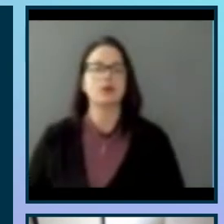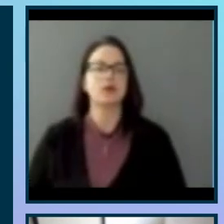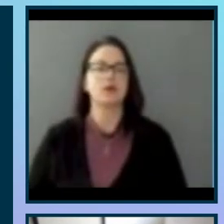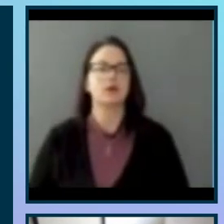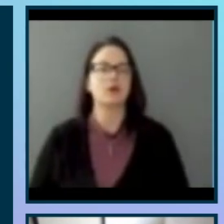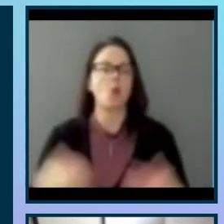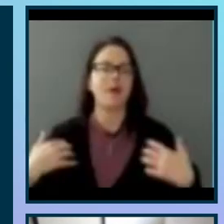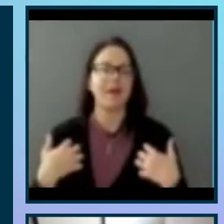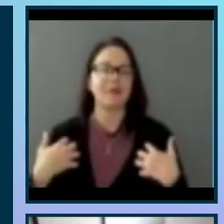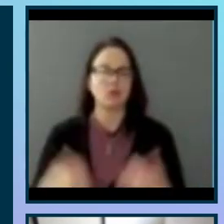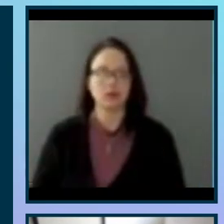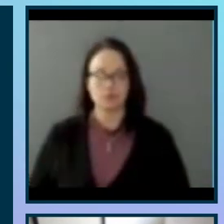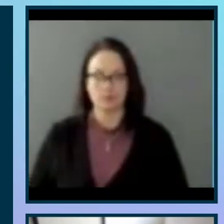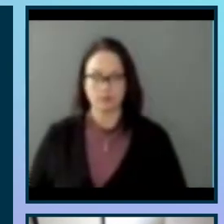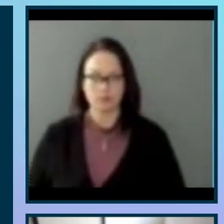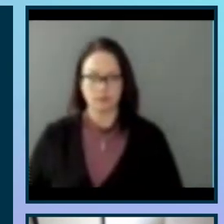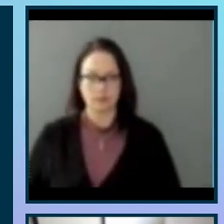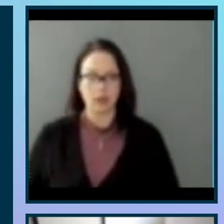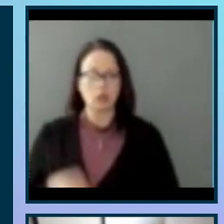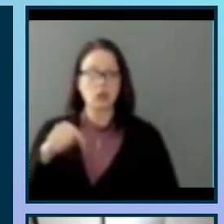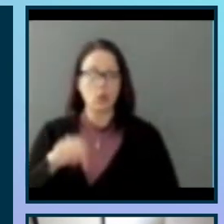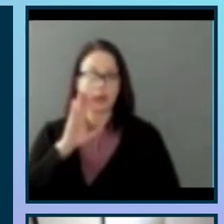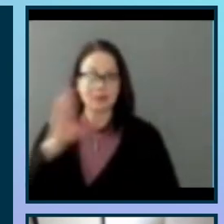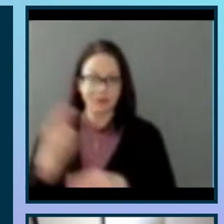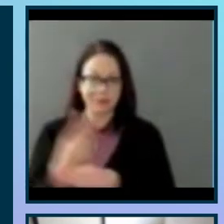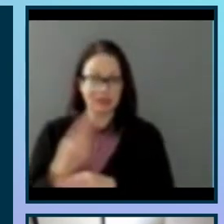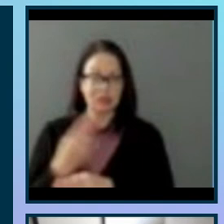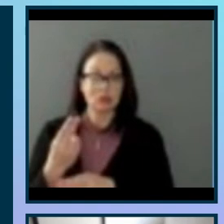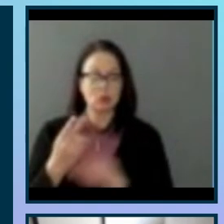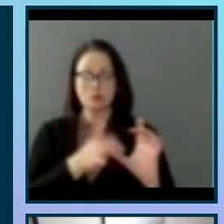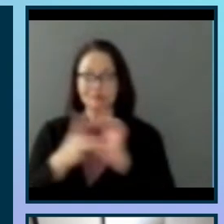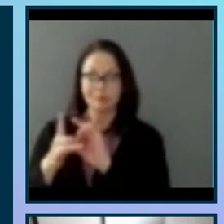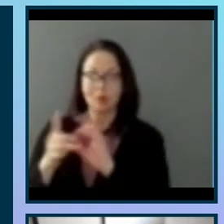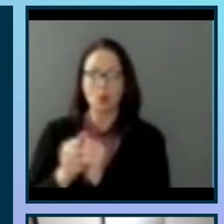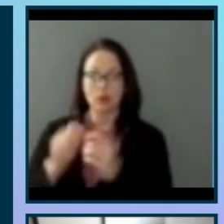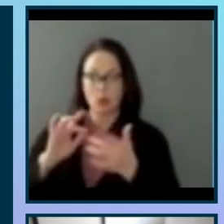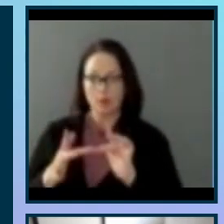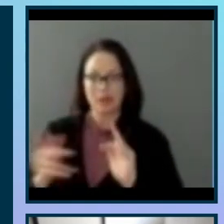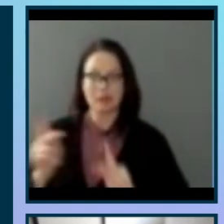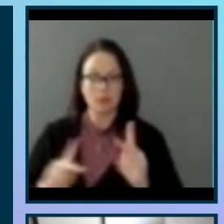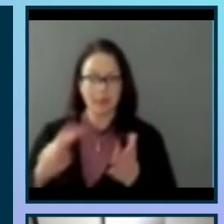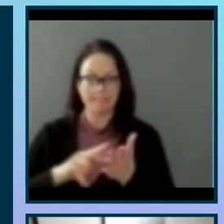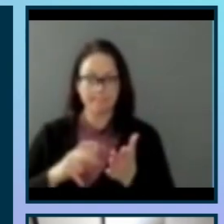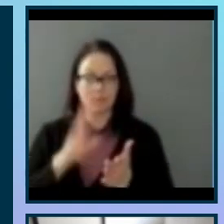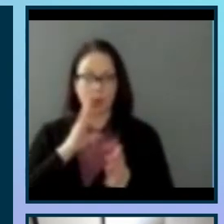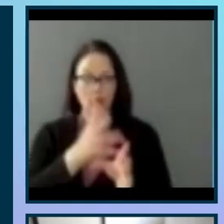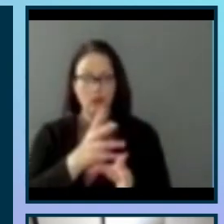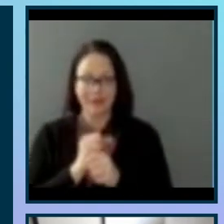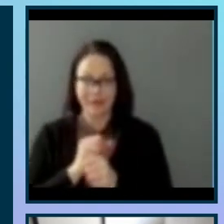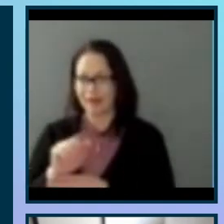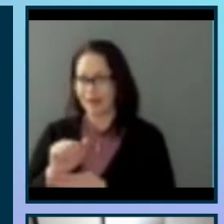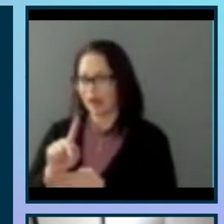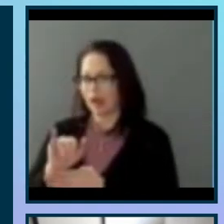for the Soundscapes Eclipse website. In essence, people are going to receive the audio moths, they're going to